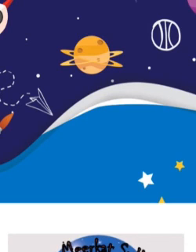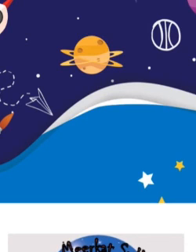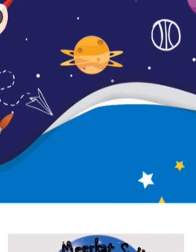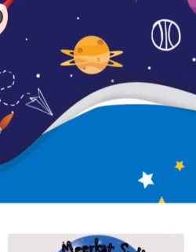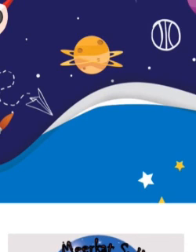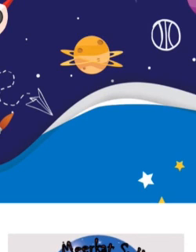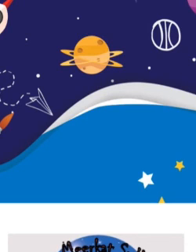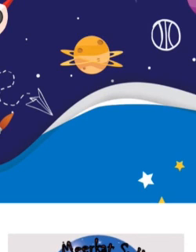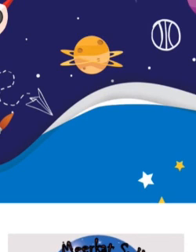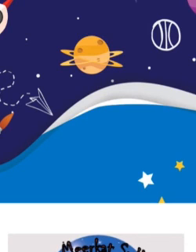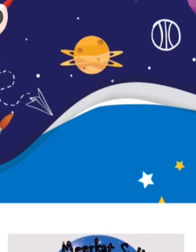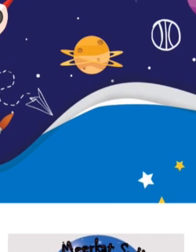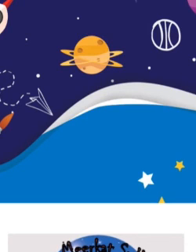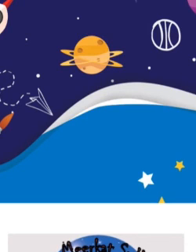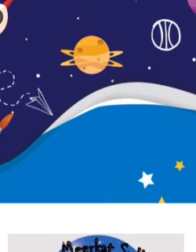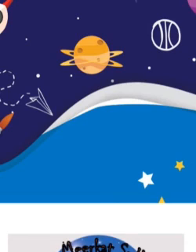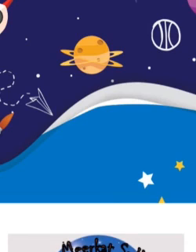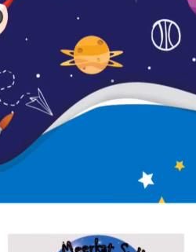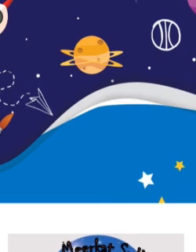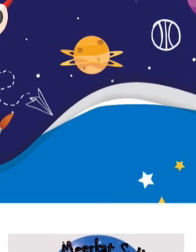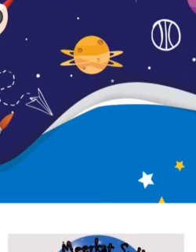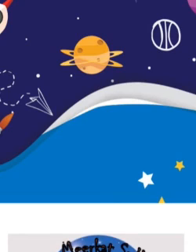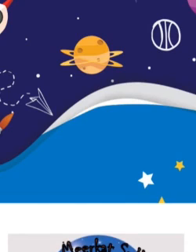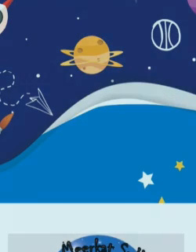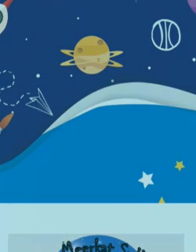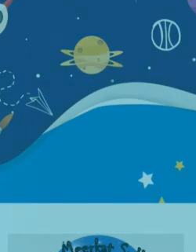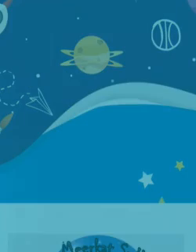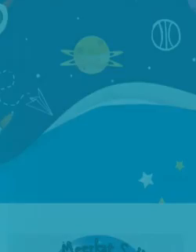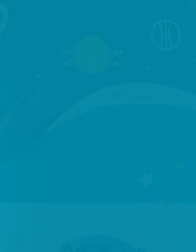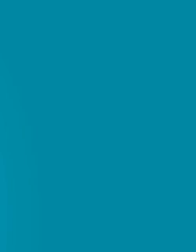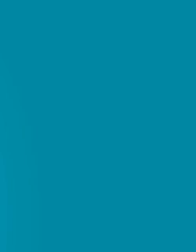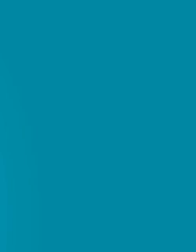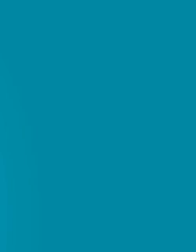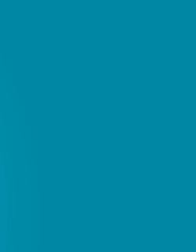Child, MyZone Online School, and Amos Meerkat Syllabus. Thank